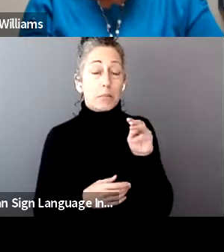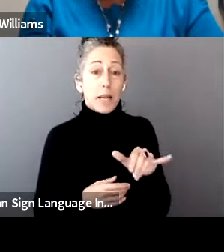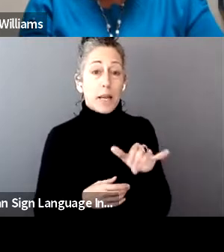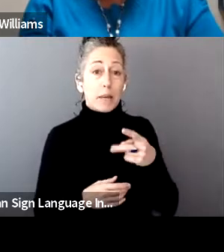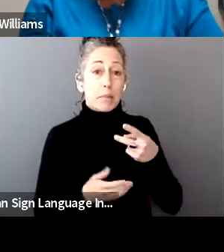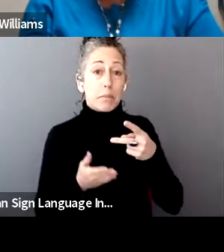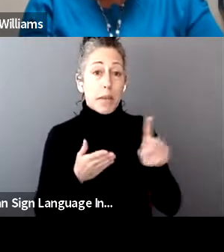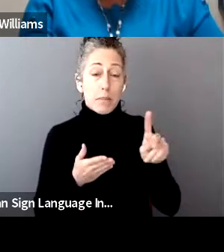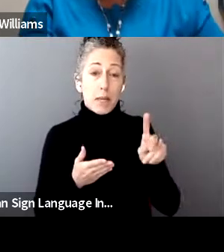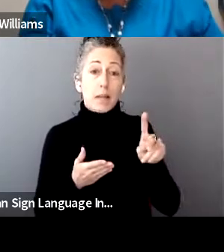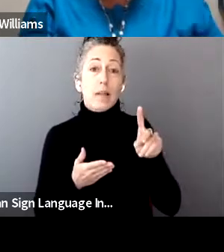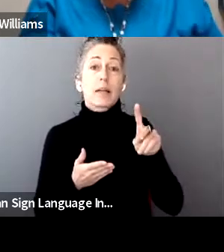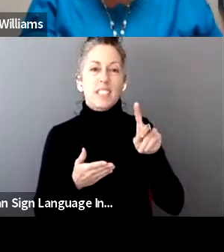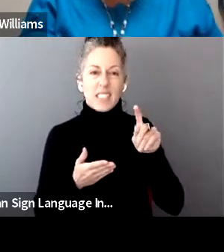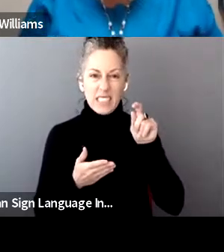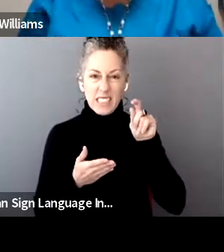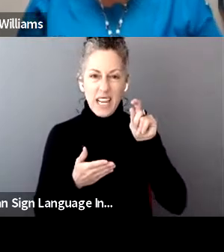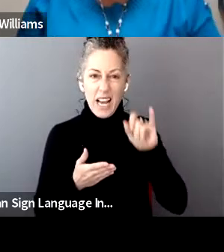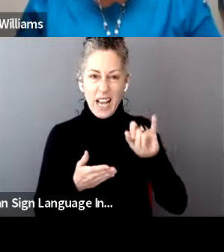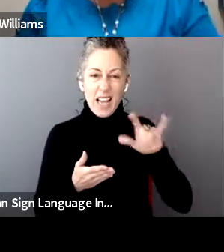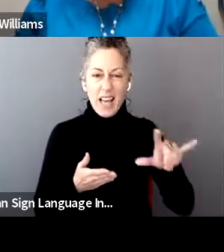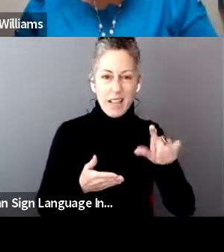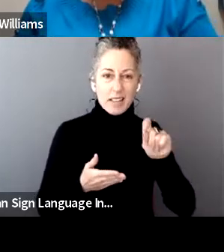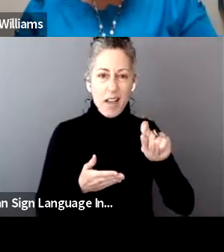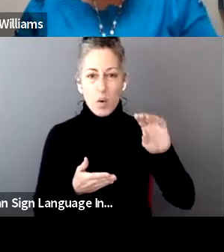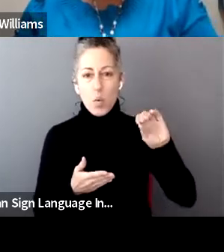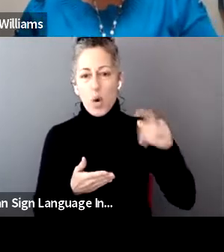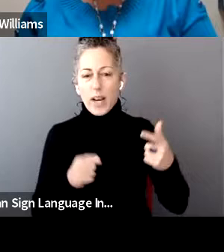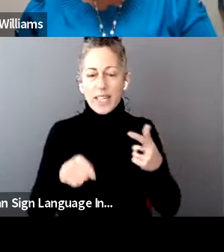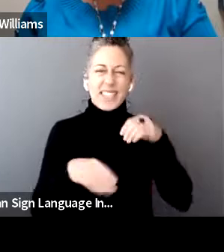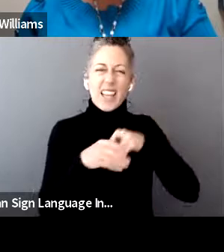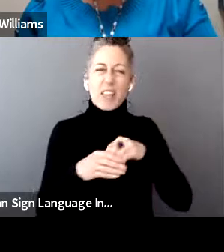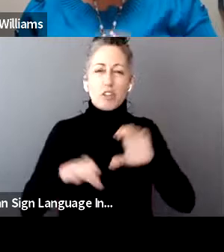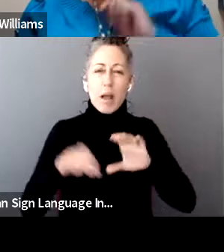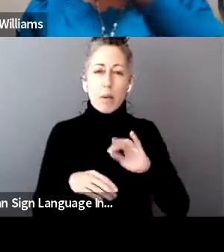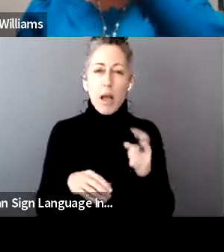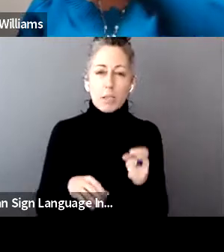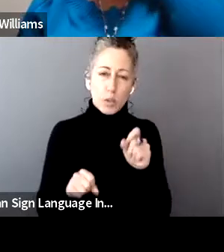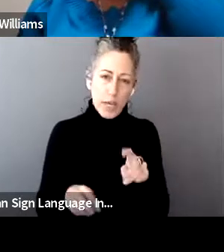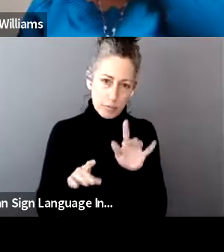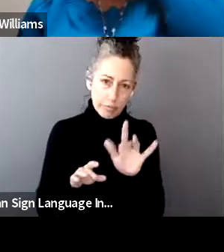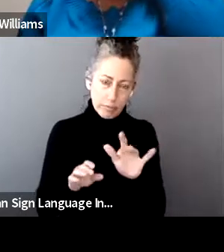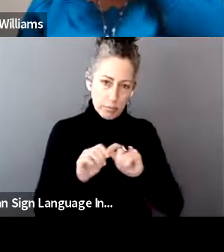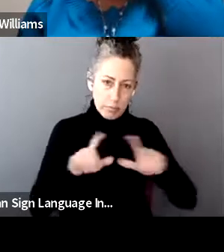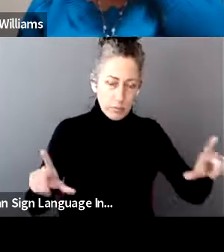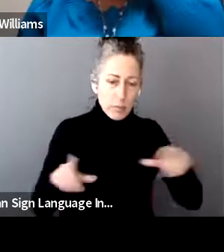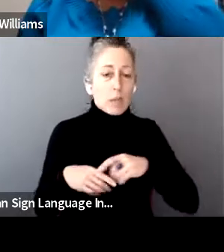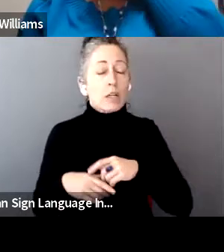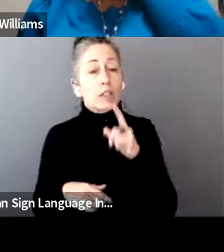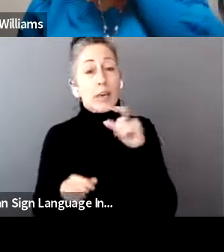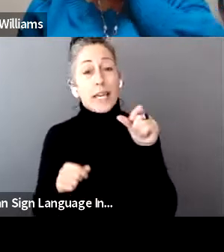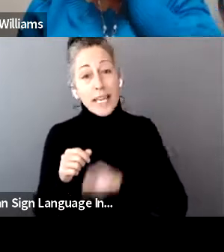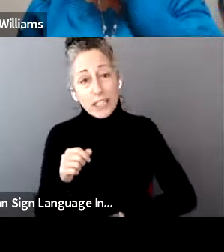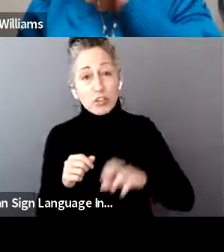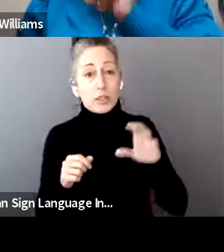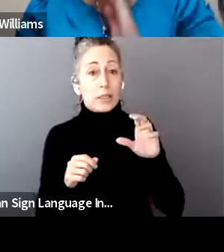your office put in the chat, so thank you for that. They can go there for information about who is eligible for each round of the stimulus checks, how